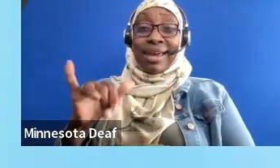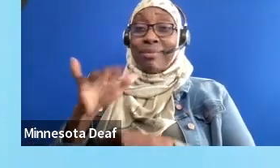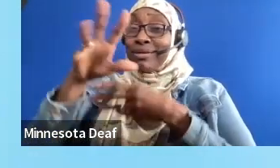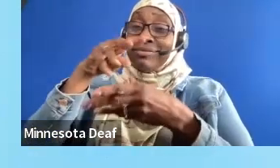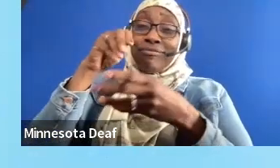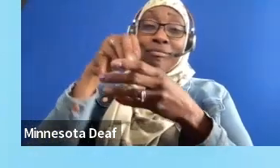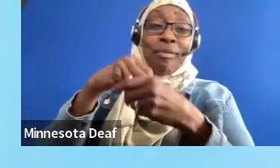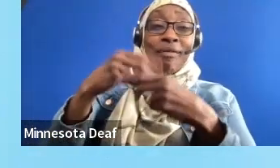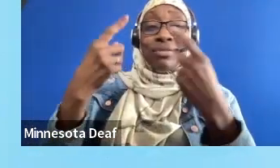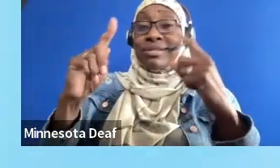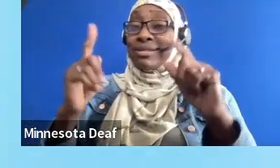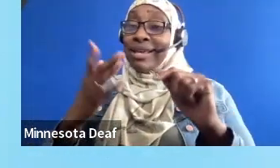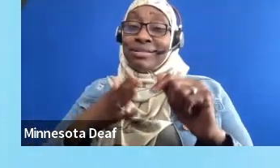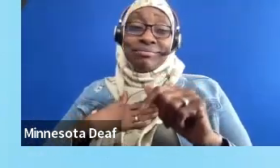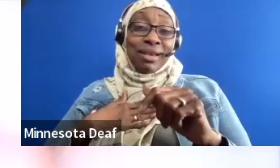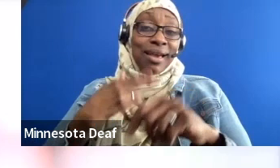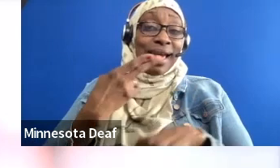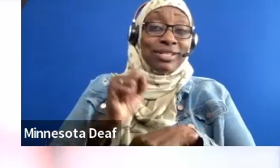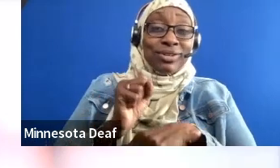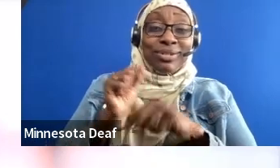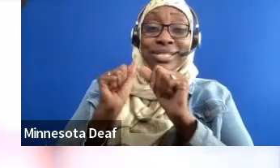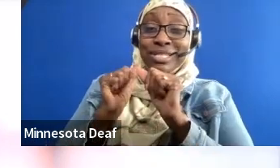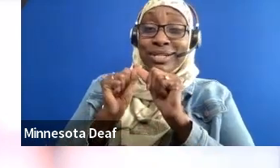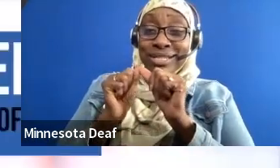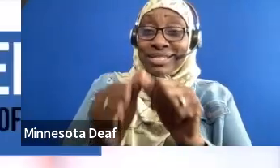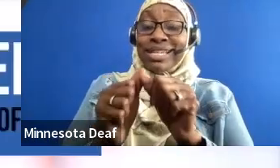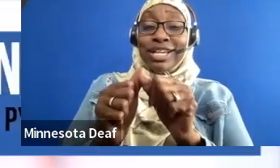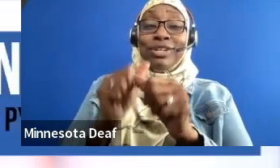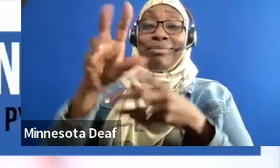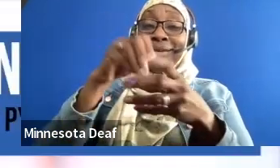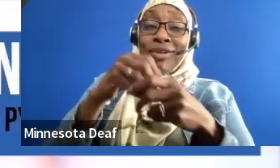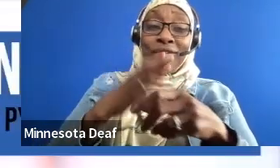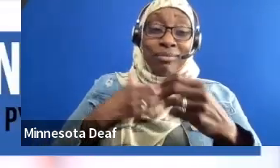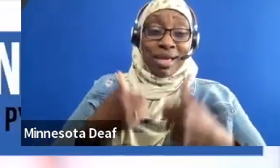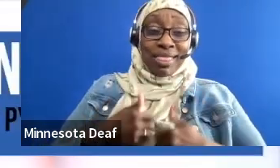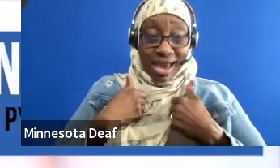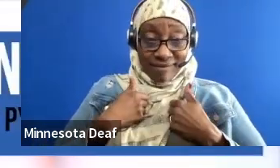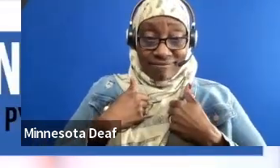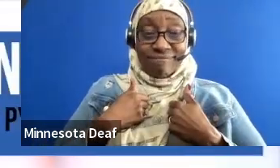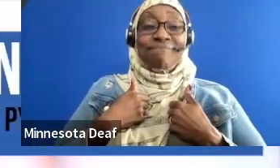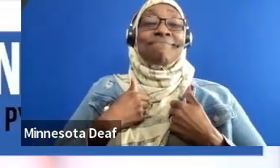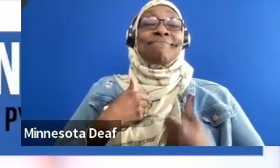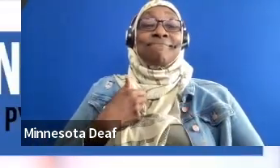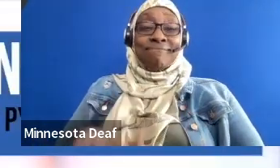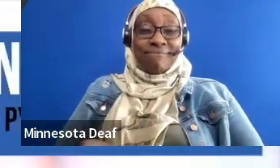continue to be a big part of my life. We have mentors that have grown up and now are in their 30s and 40s, and they're giving back. So it's being passed